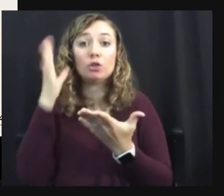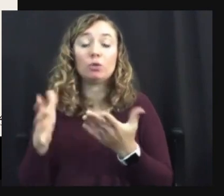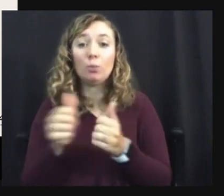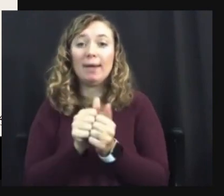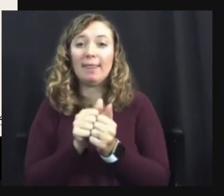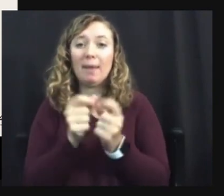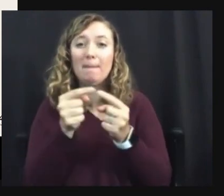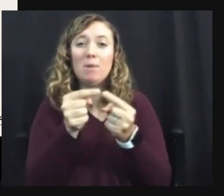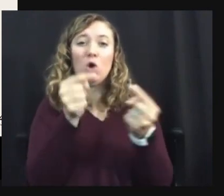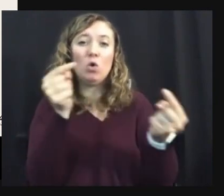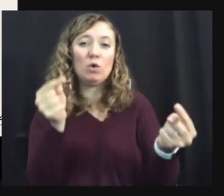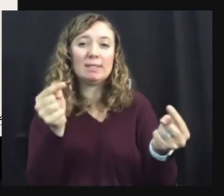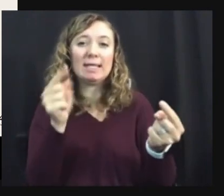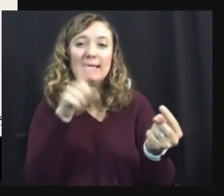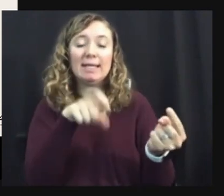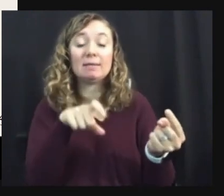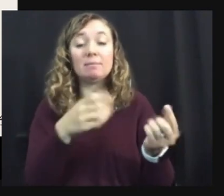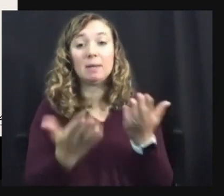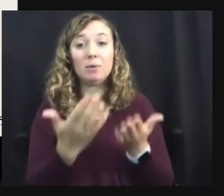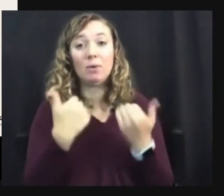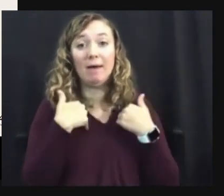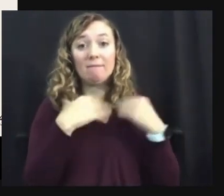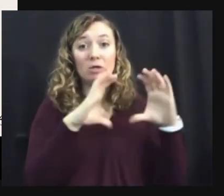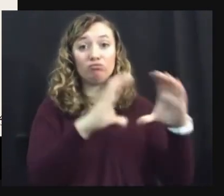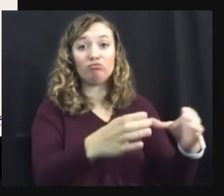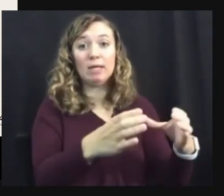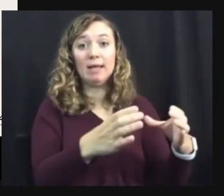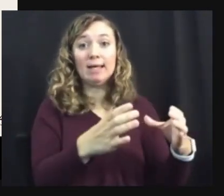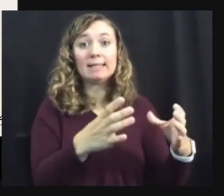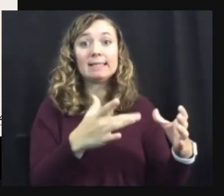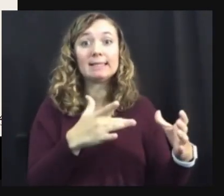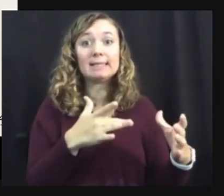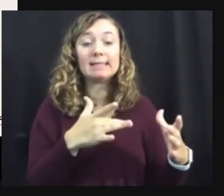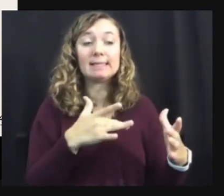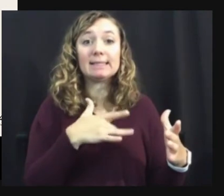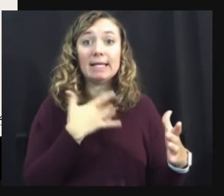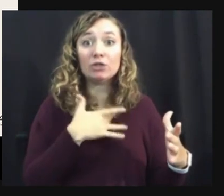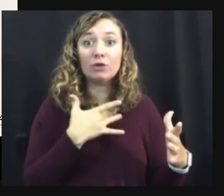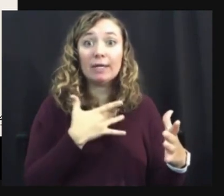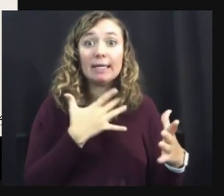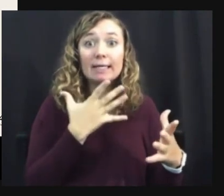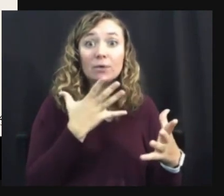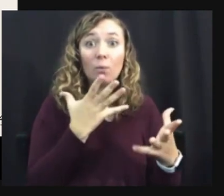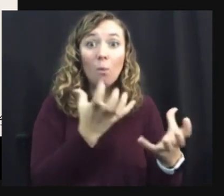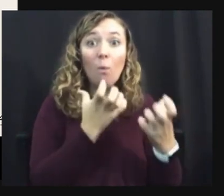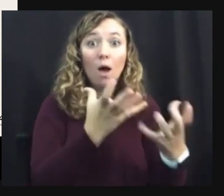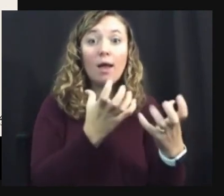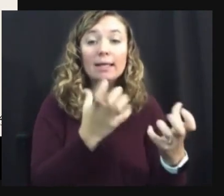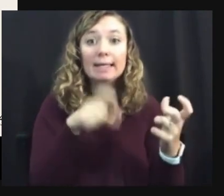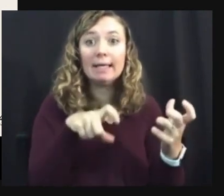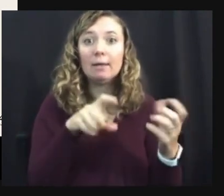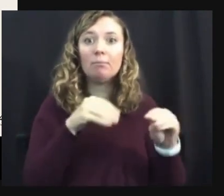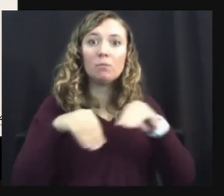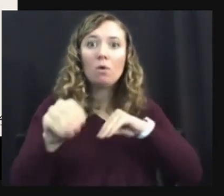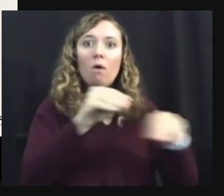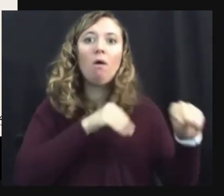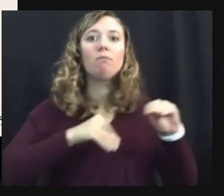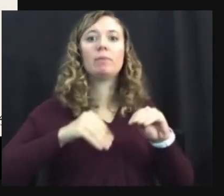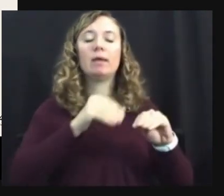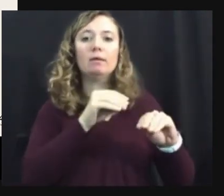seeking pit set of students who need, um, movement and wiggles and,